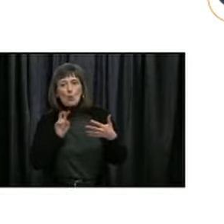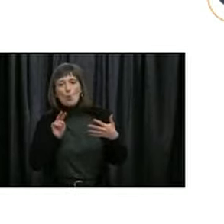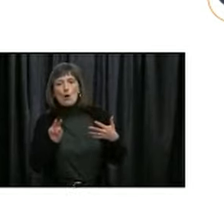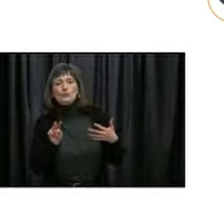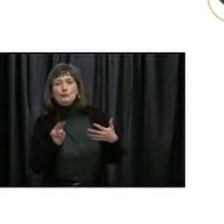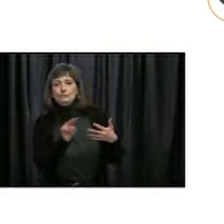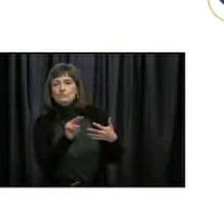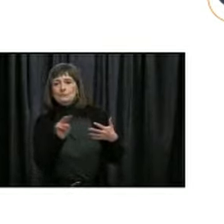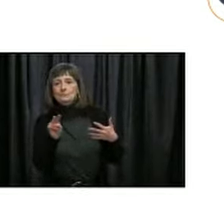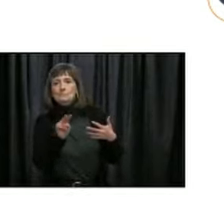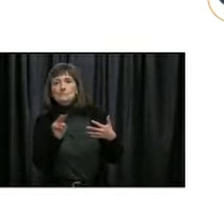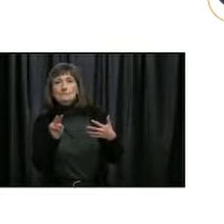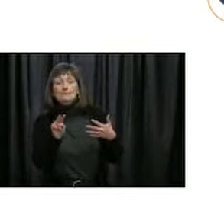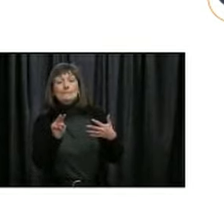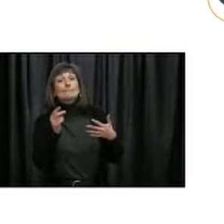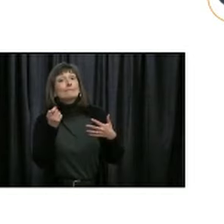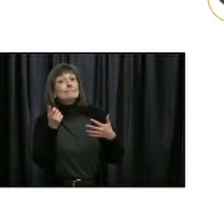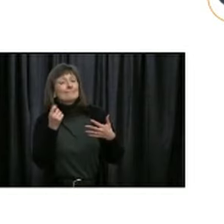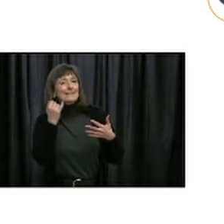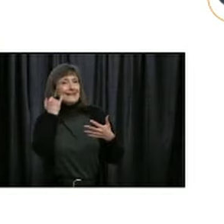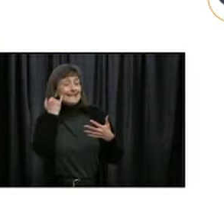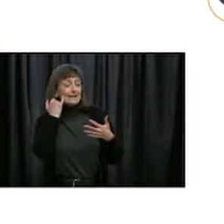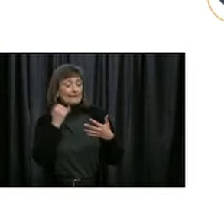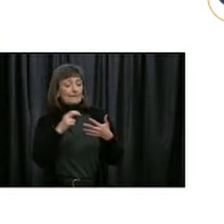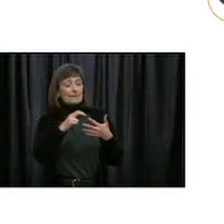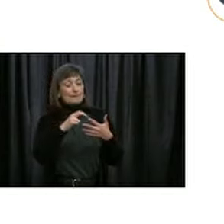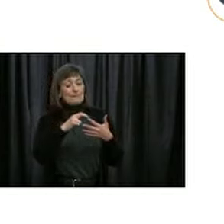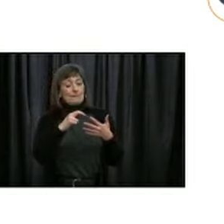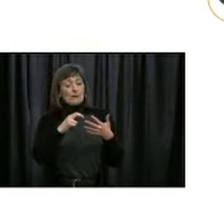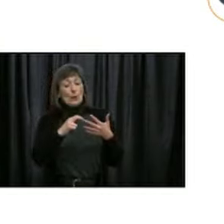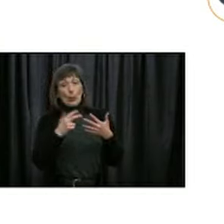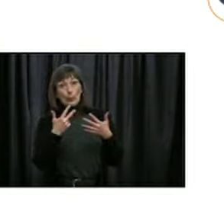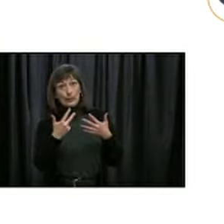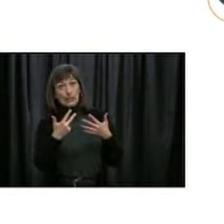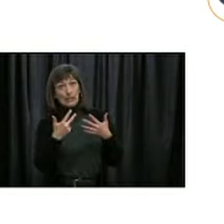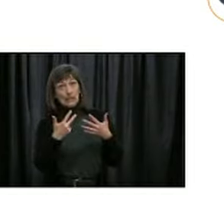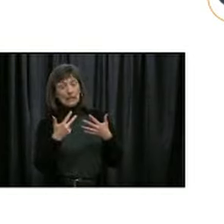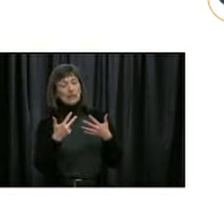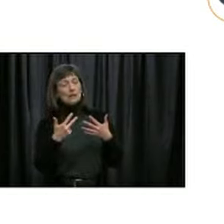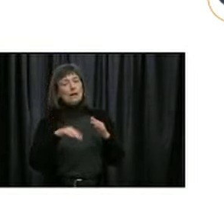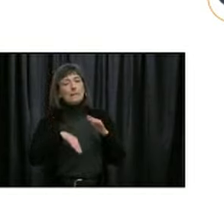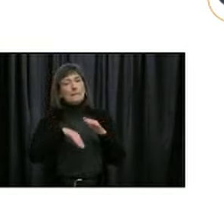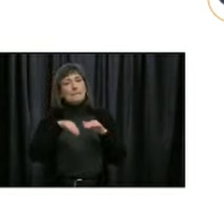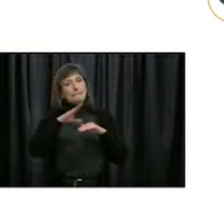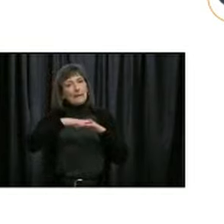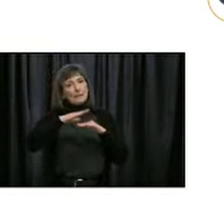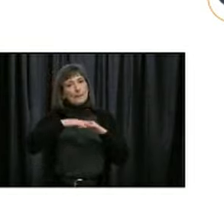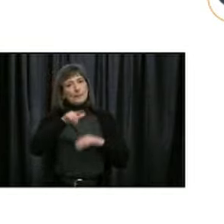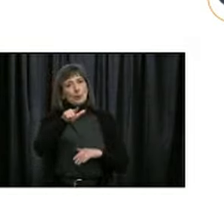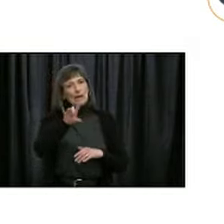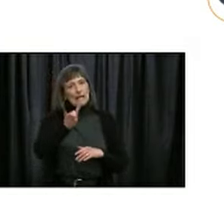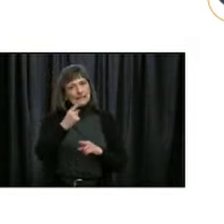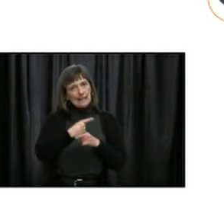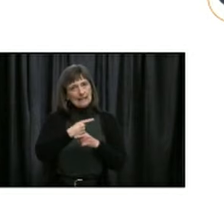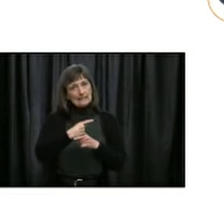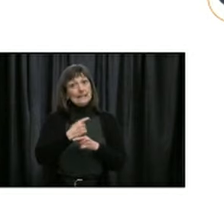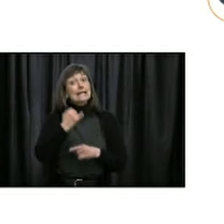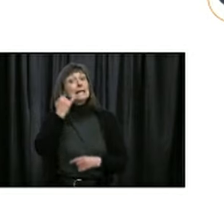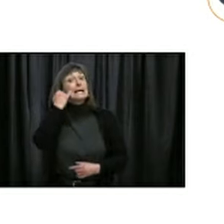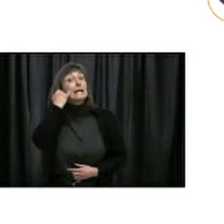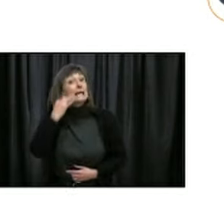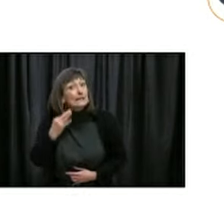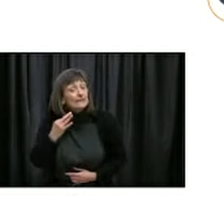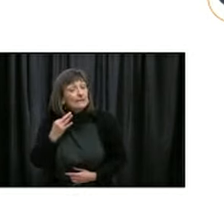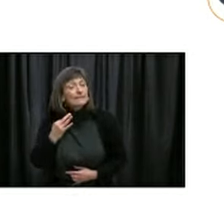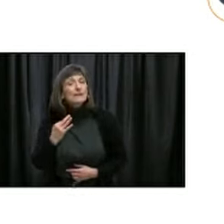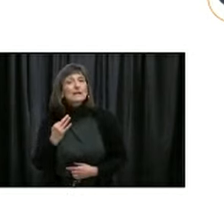given to moving to alert level three after 28 days if we have no new cases or very few